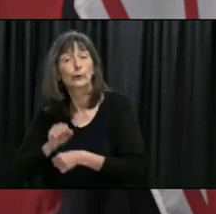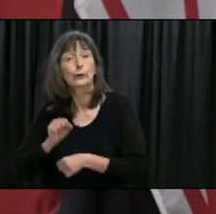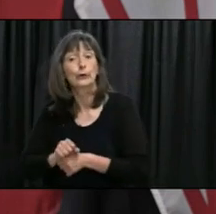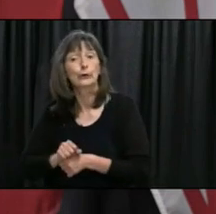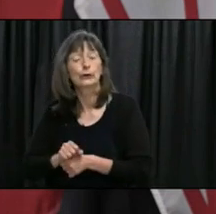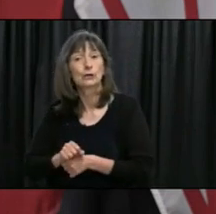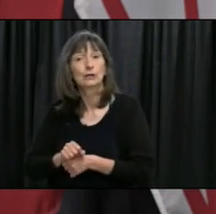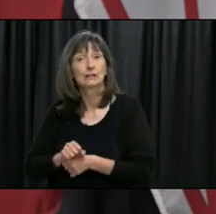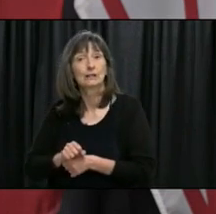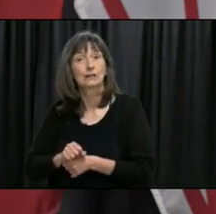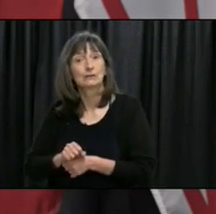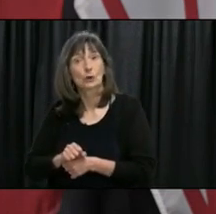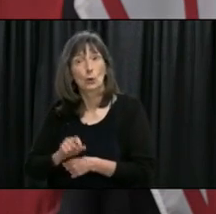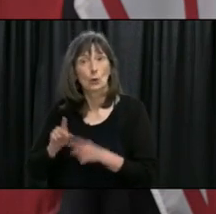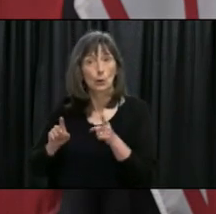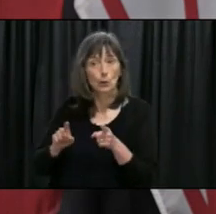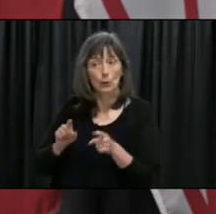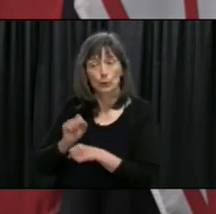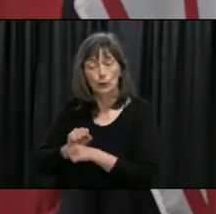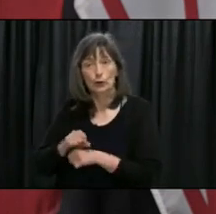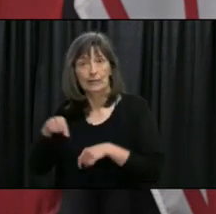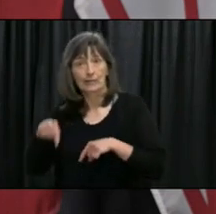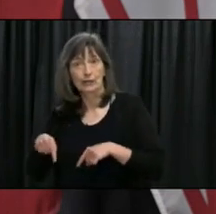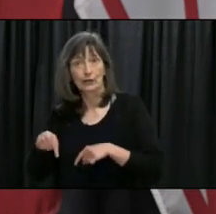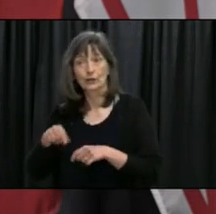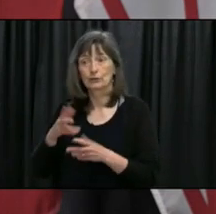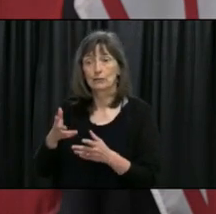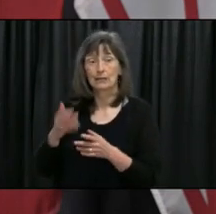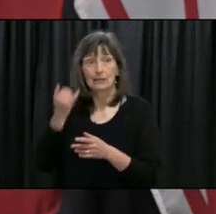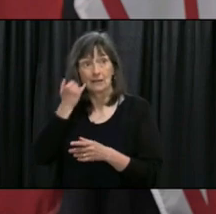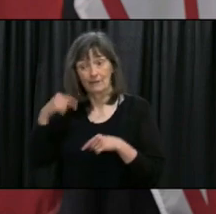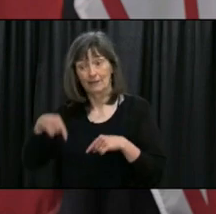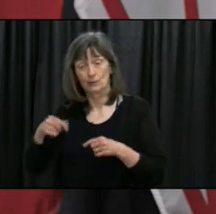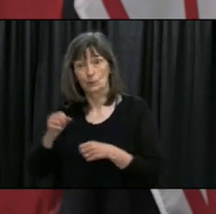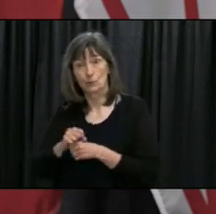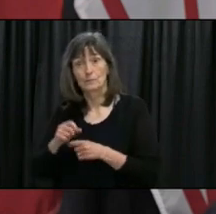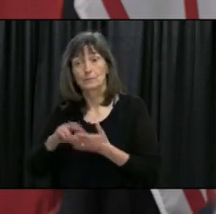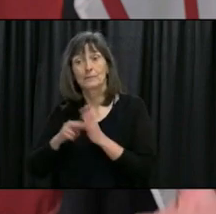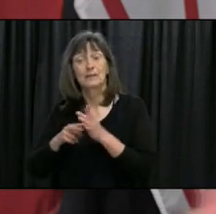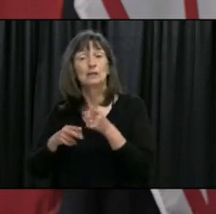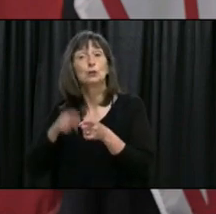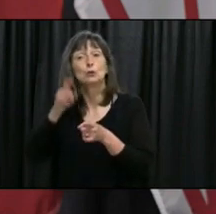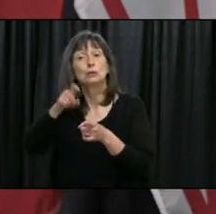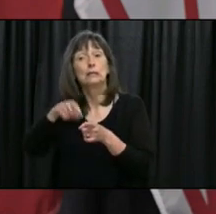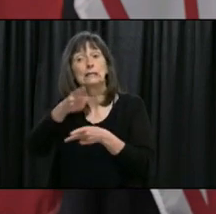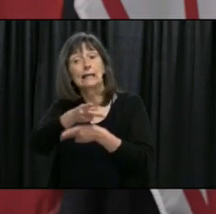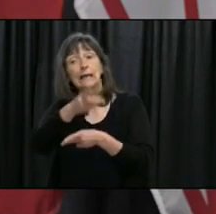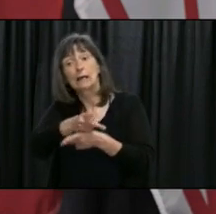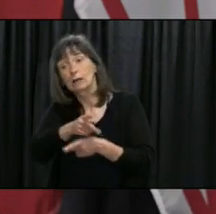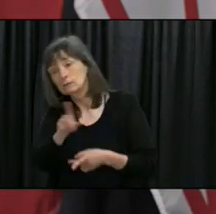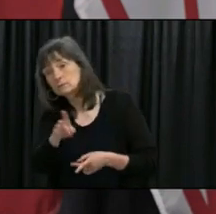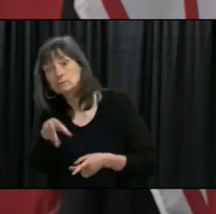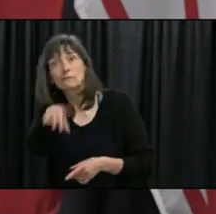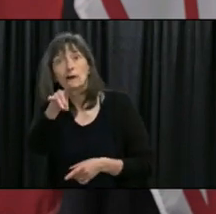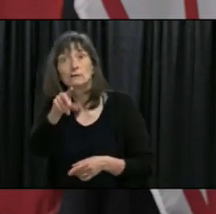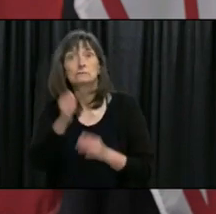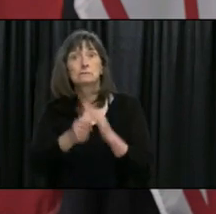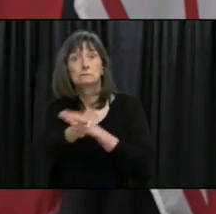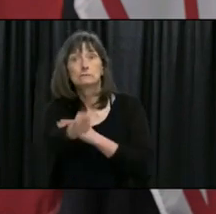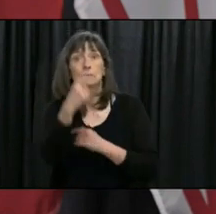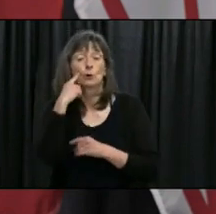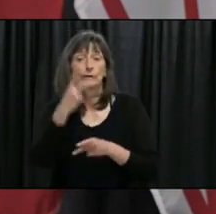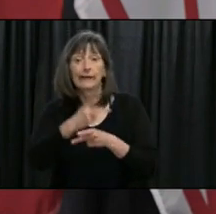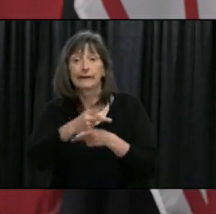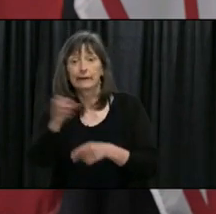where you provide it and where you work so if you were working in confederation building then you would have needed to be able to provide child care spaces